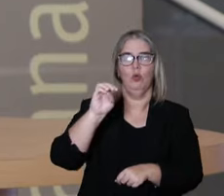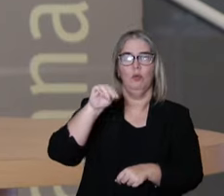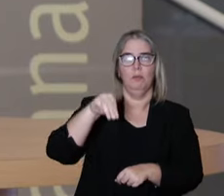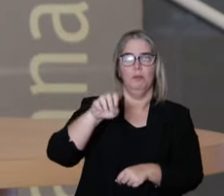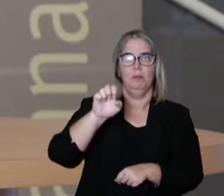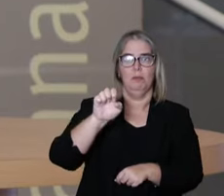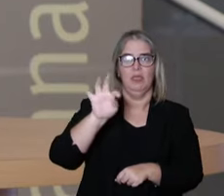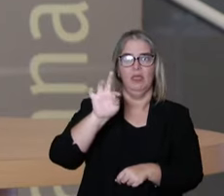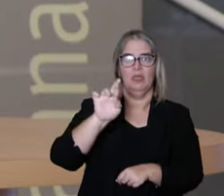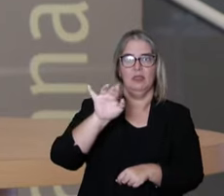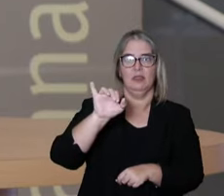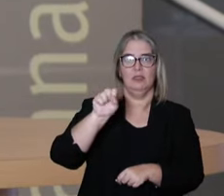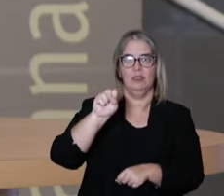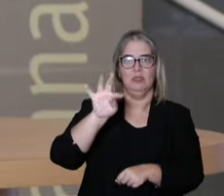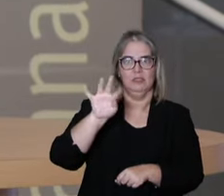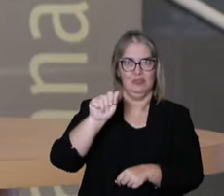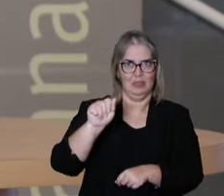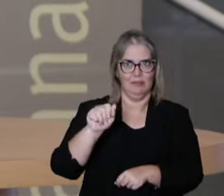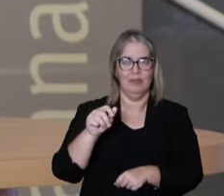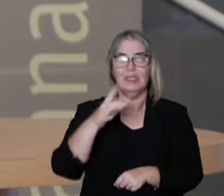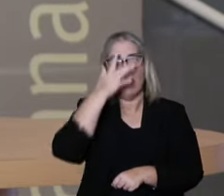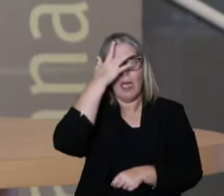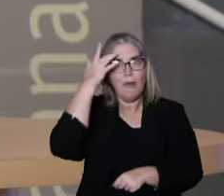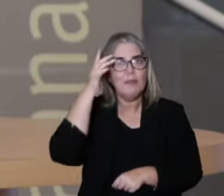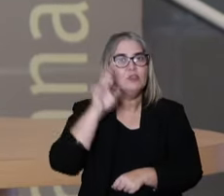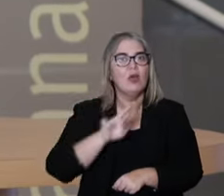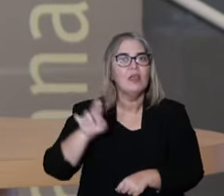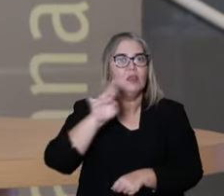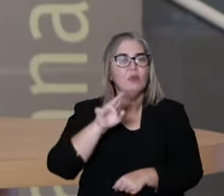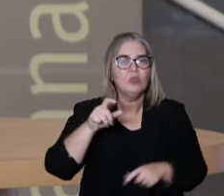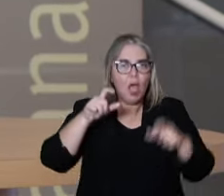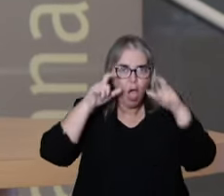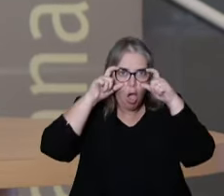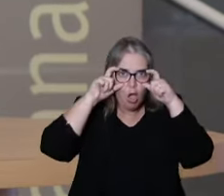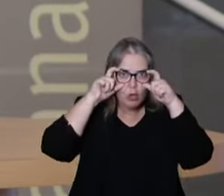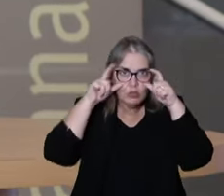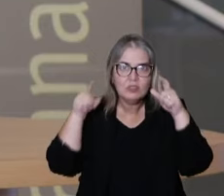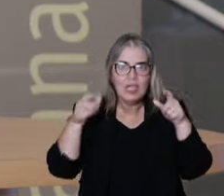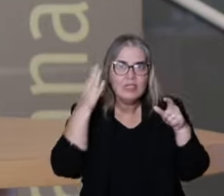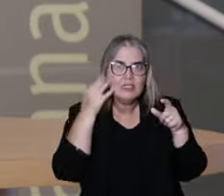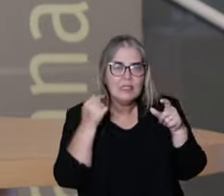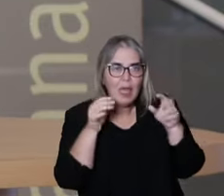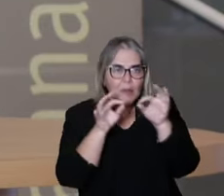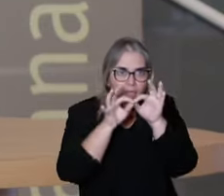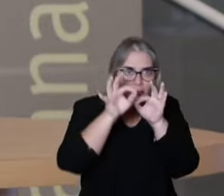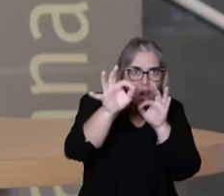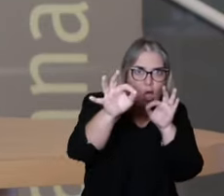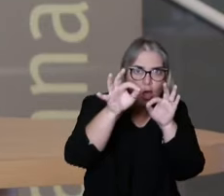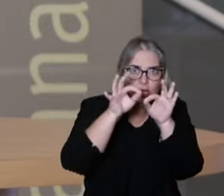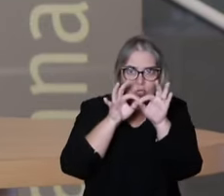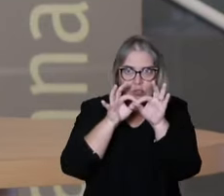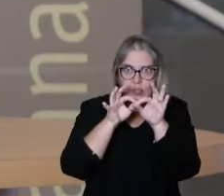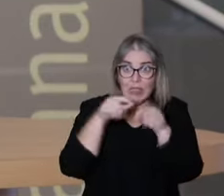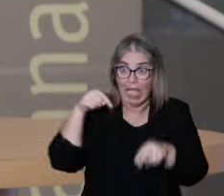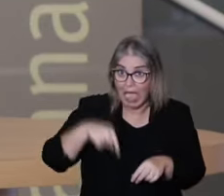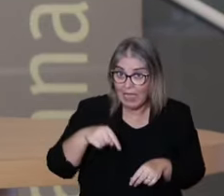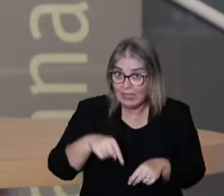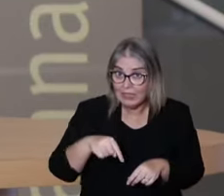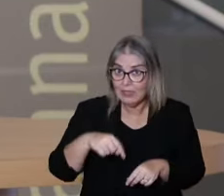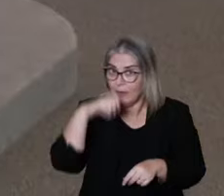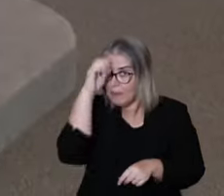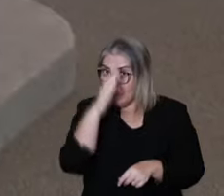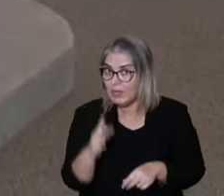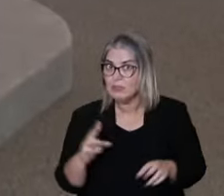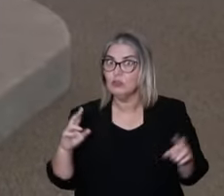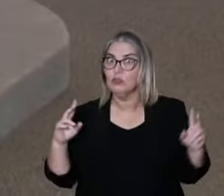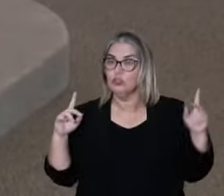and the person is prepared to be there in a glass store and to check the eyes of people. But this is